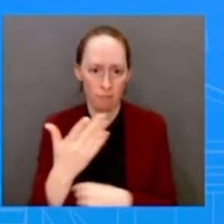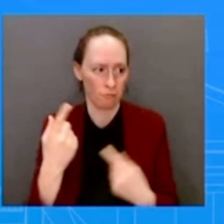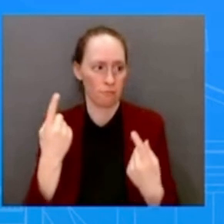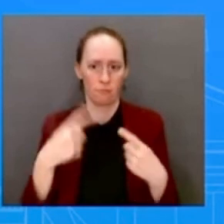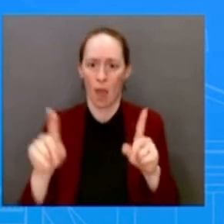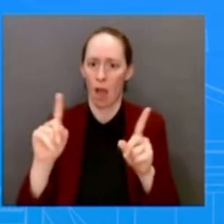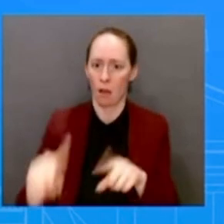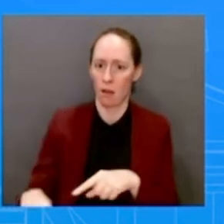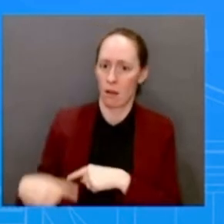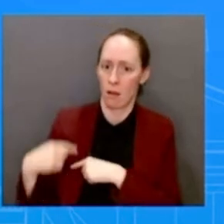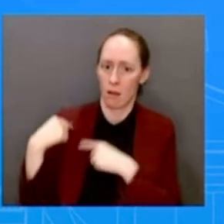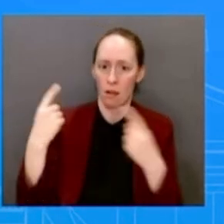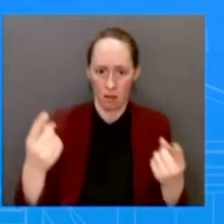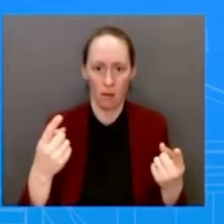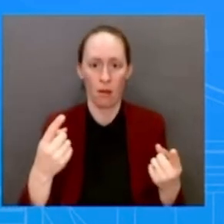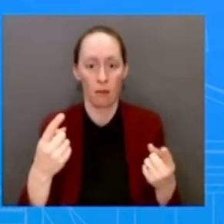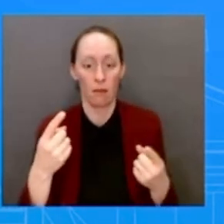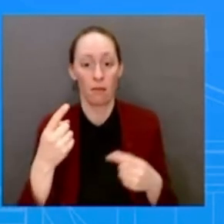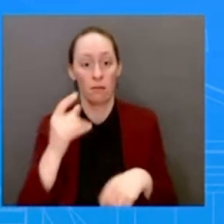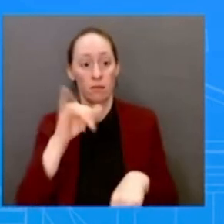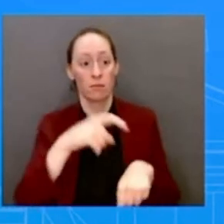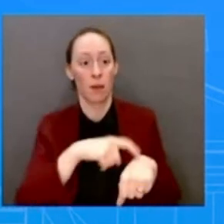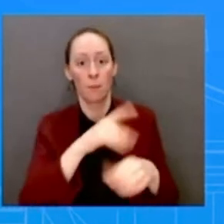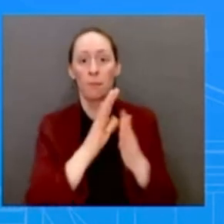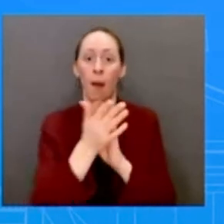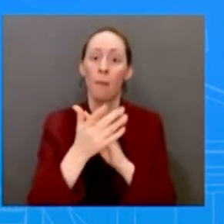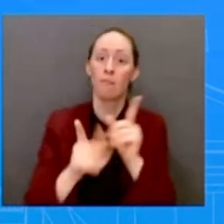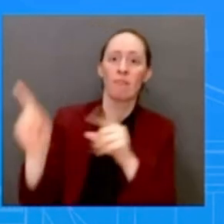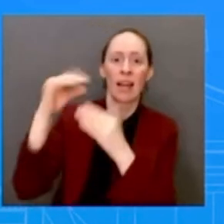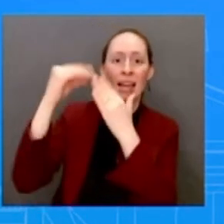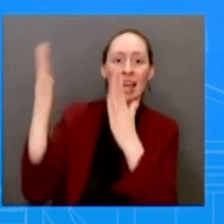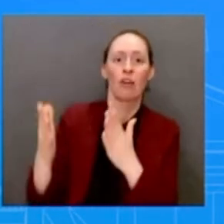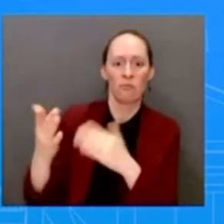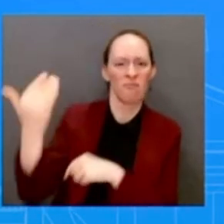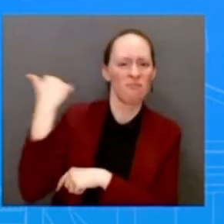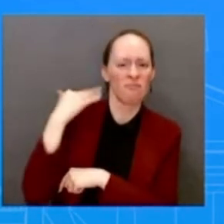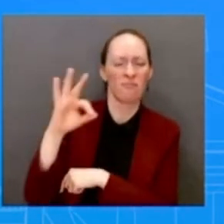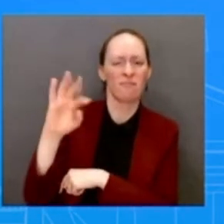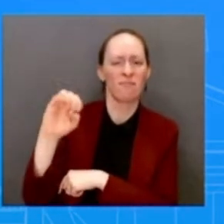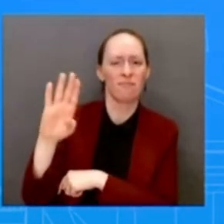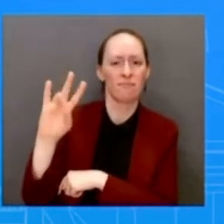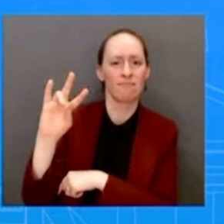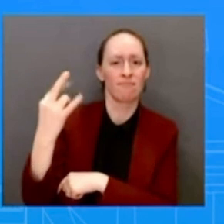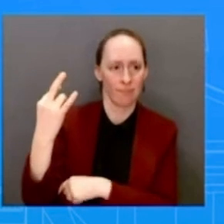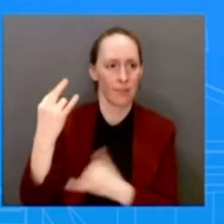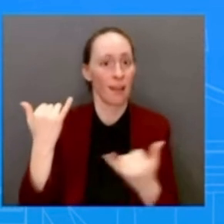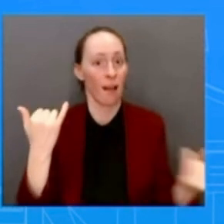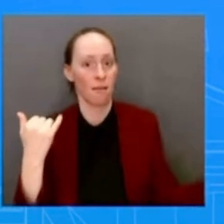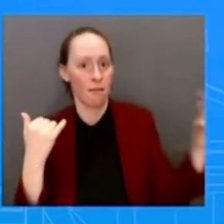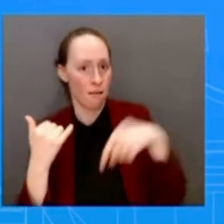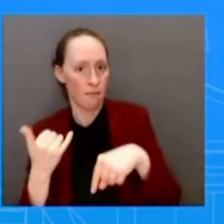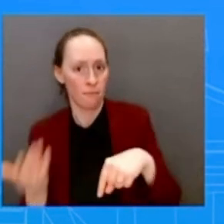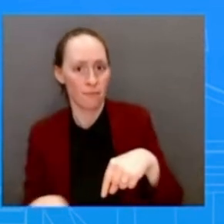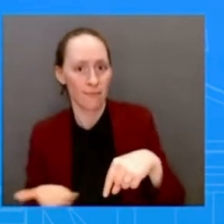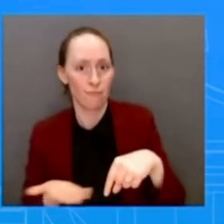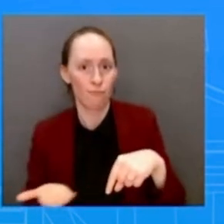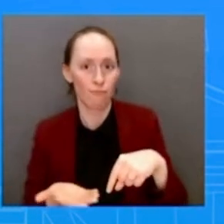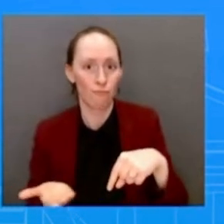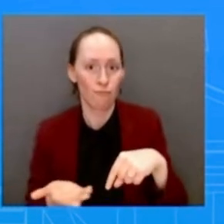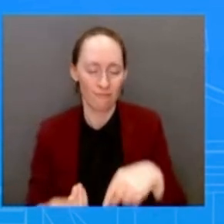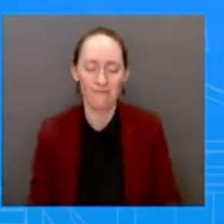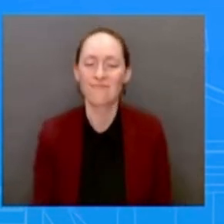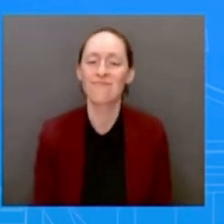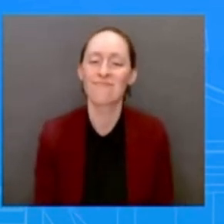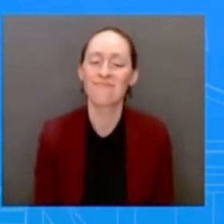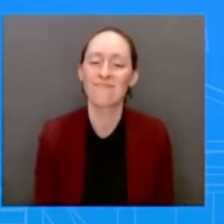on February 7th, soon after he clearly took office, and they met here at the White House. And over the past several years, they've seen each